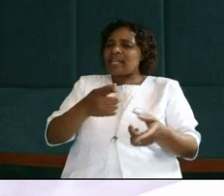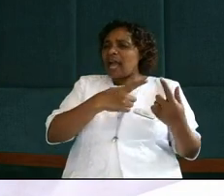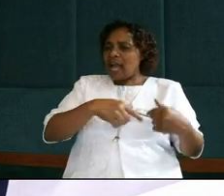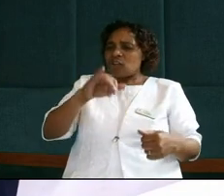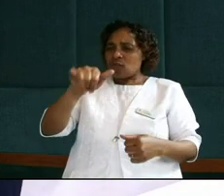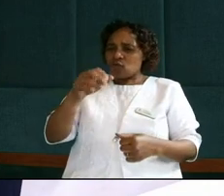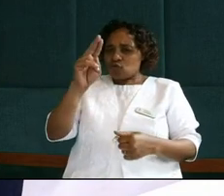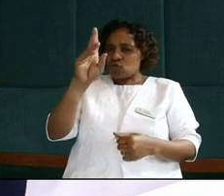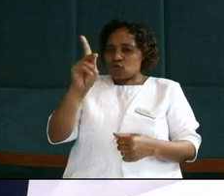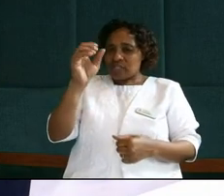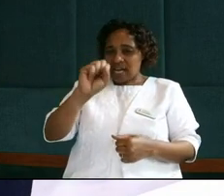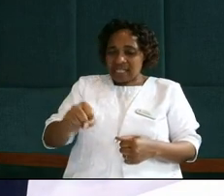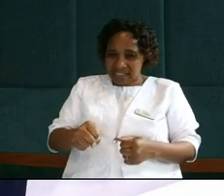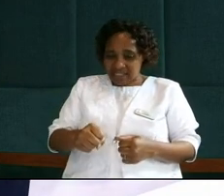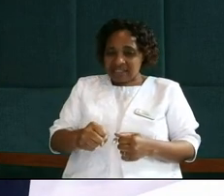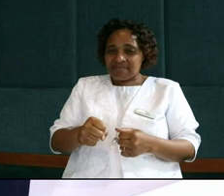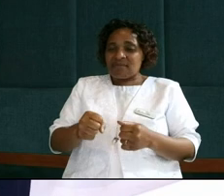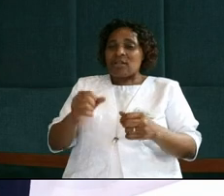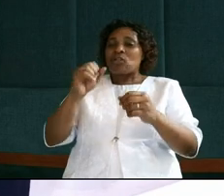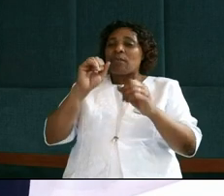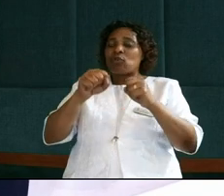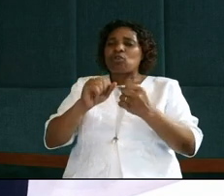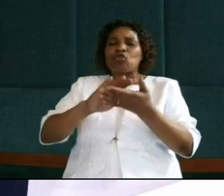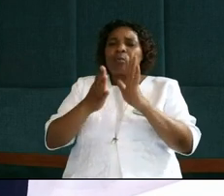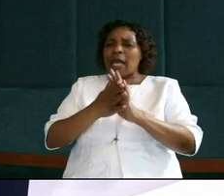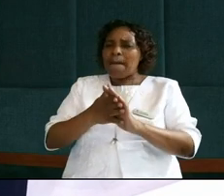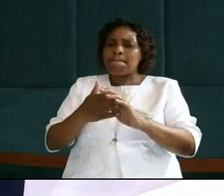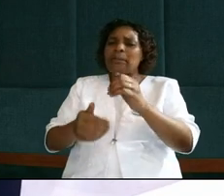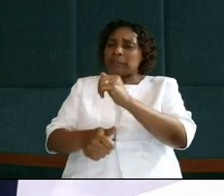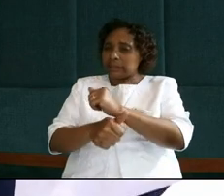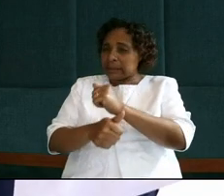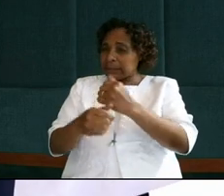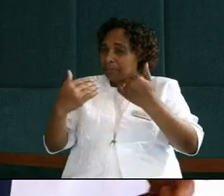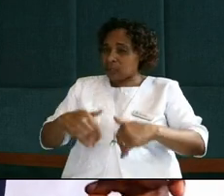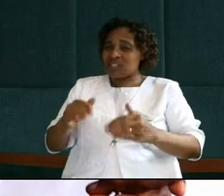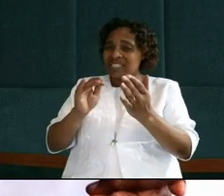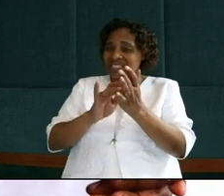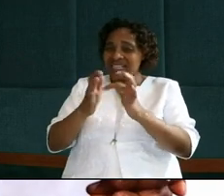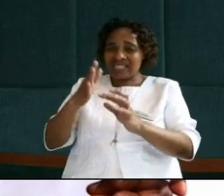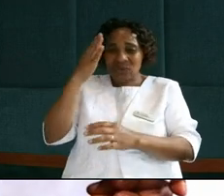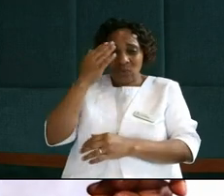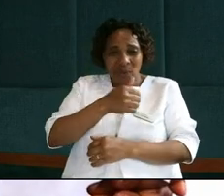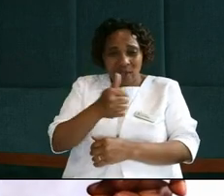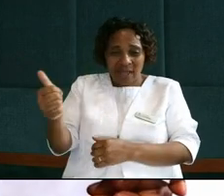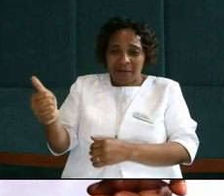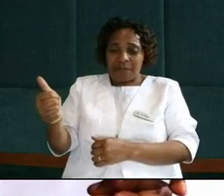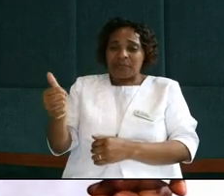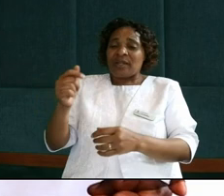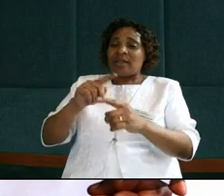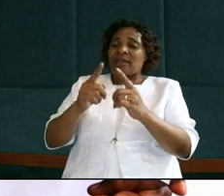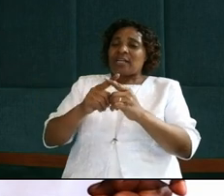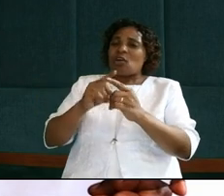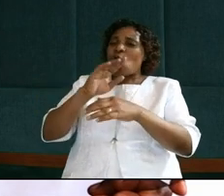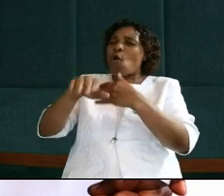Judas Iscariot, Simon's son, to betray him. Jesus, knowing that the Father had given